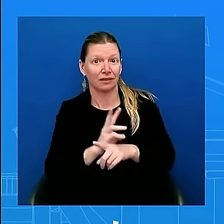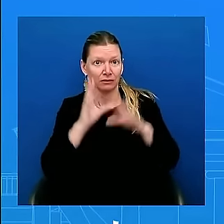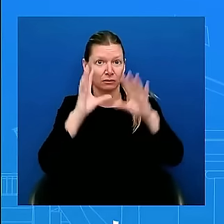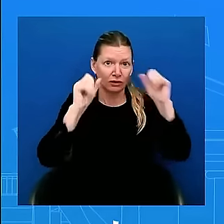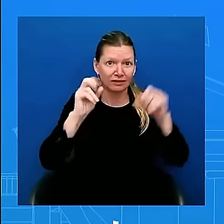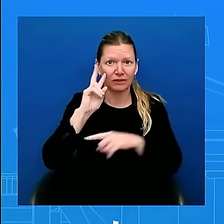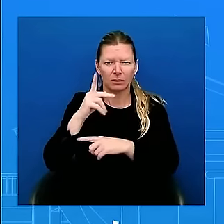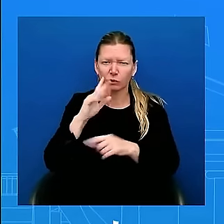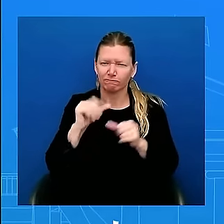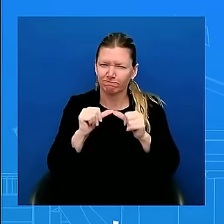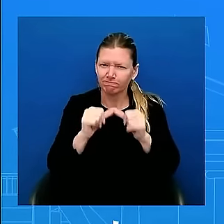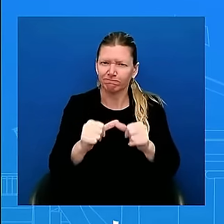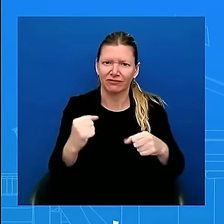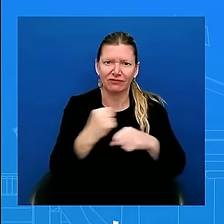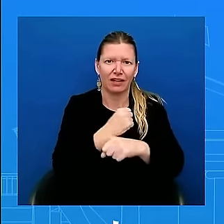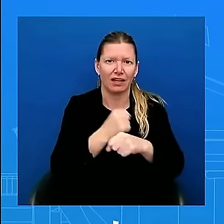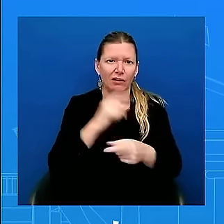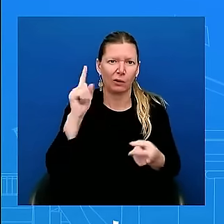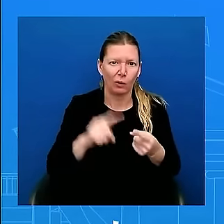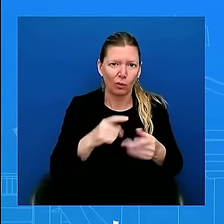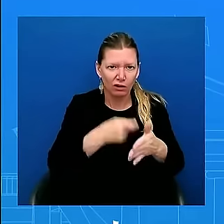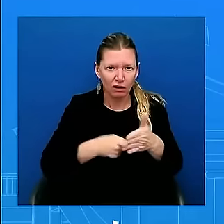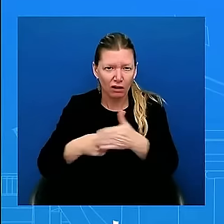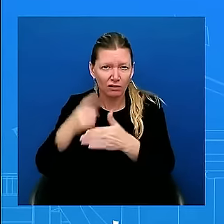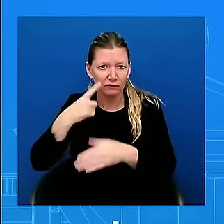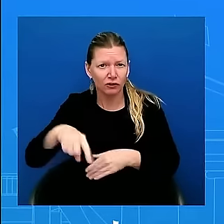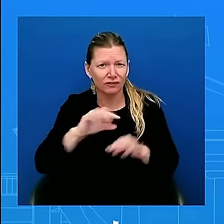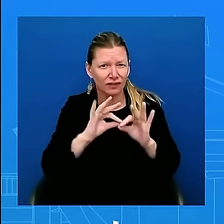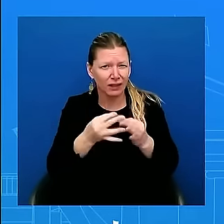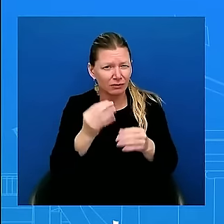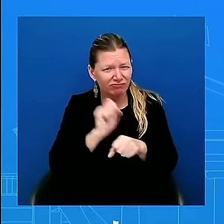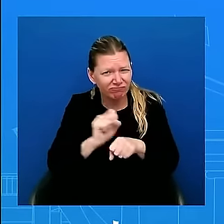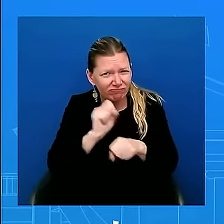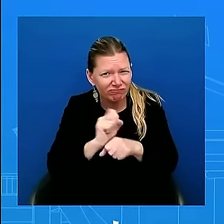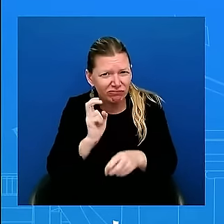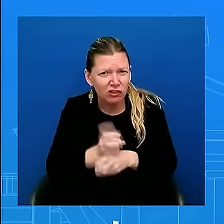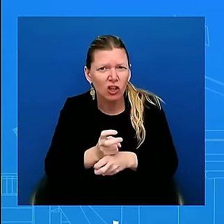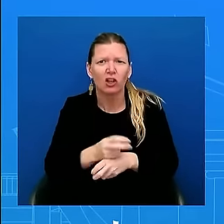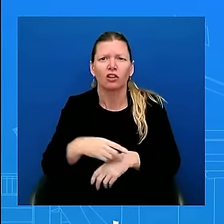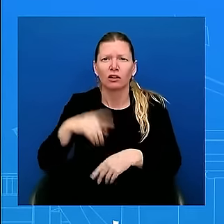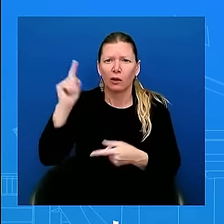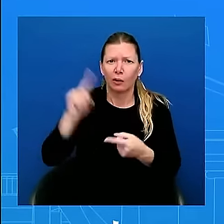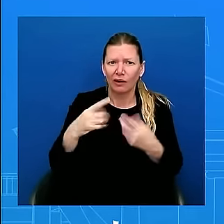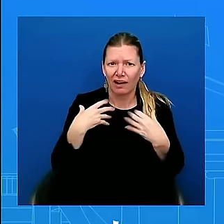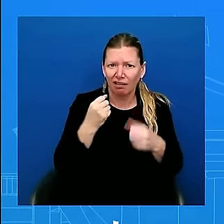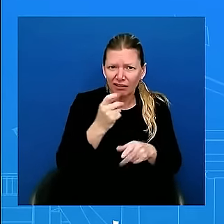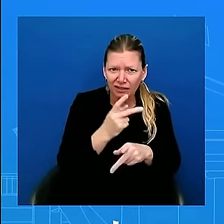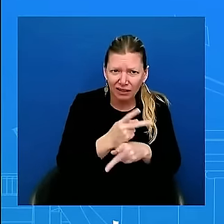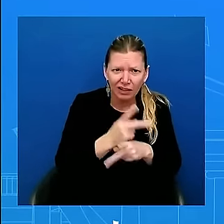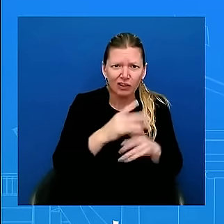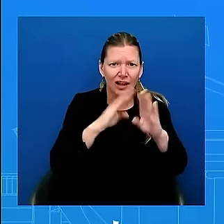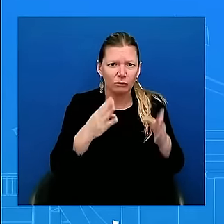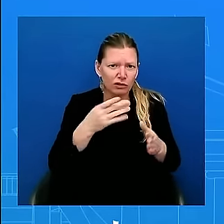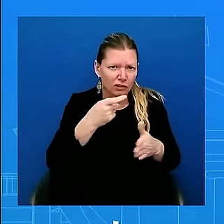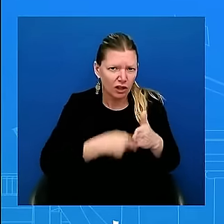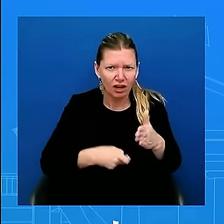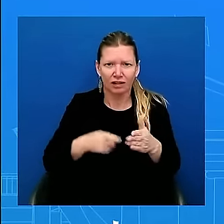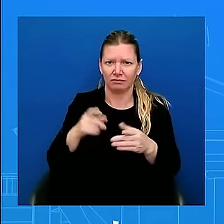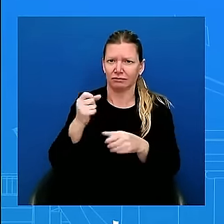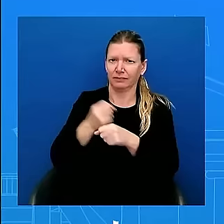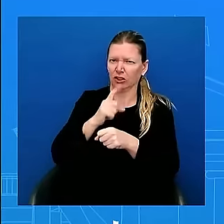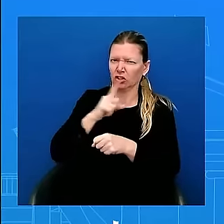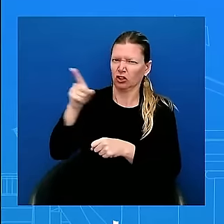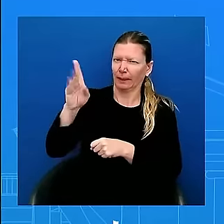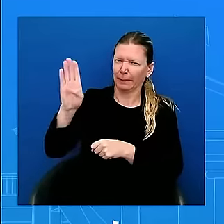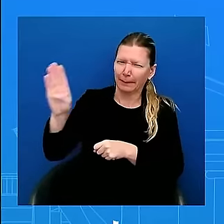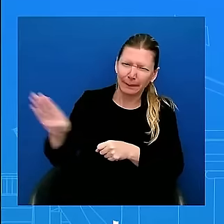their fair share and cutting taxes for families with the child tax credit. While Congressional Republicans side with special interests and